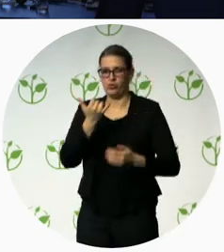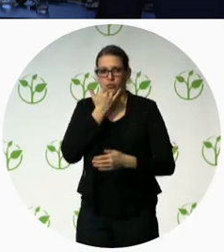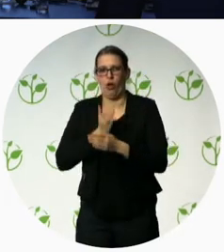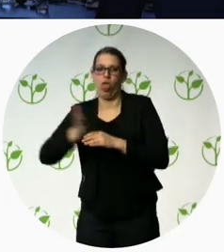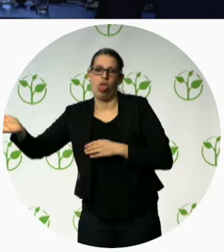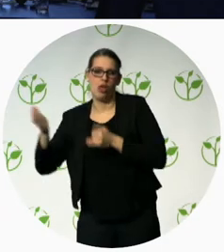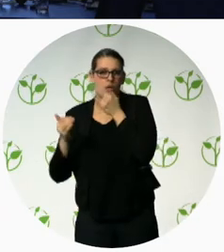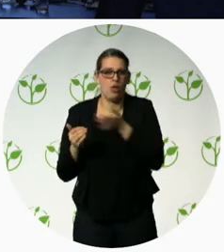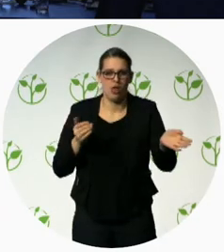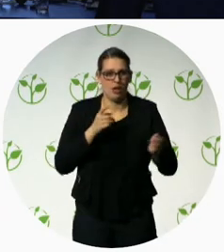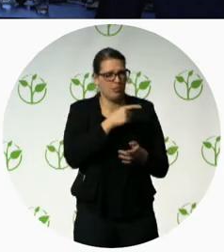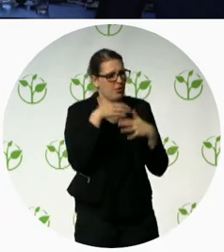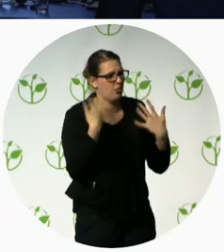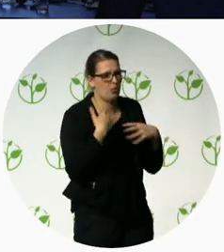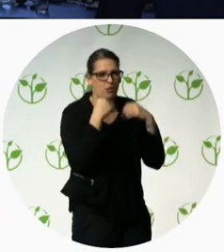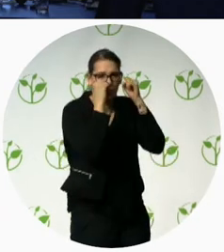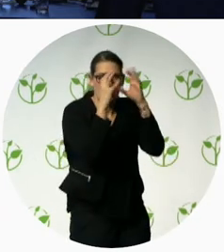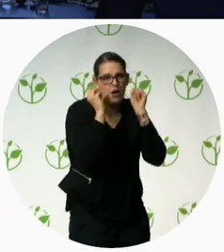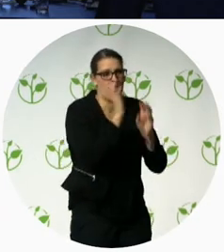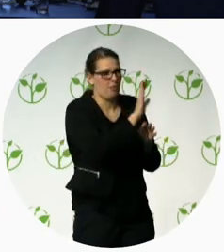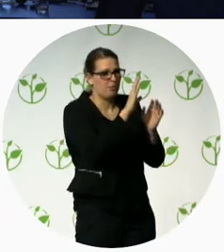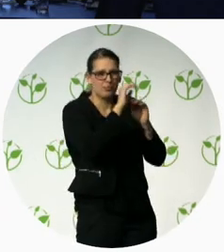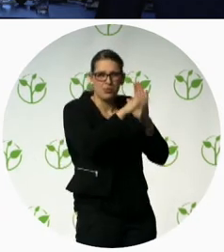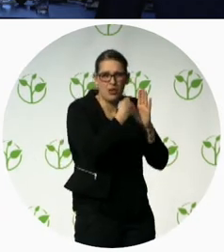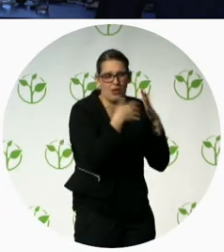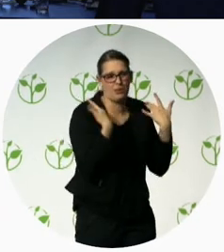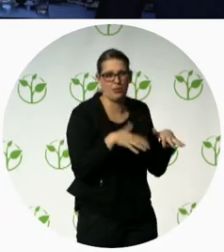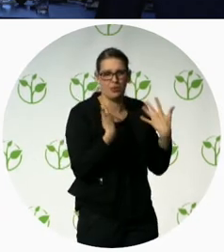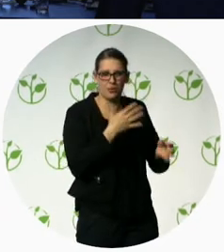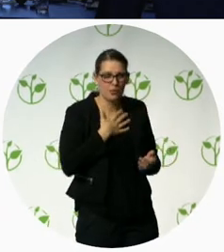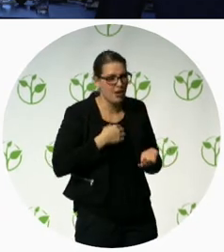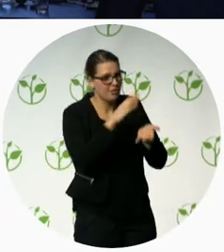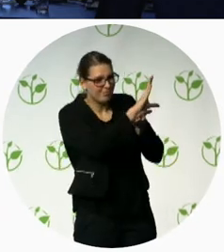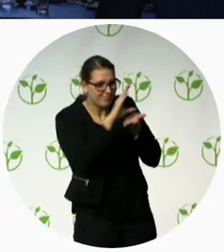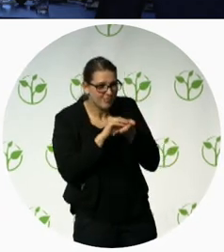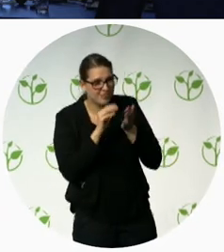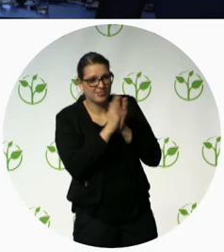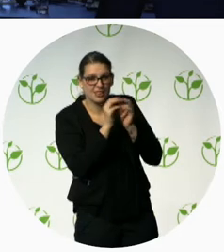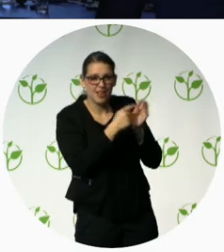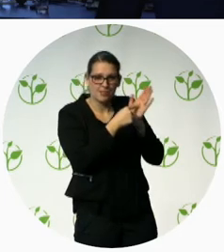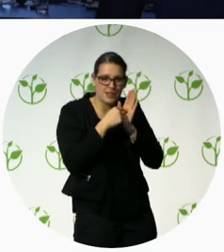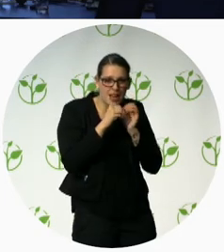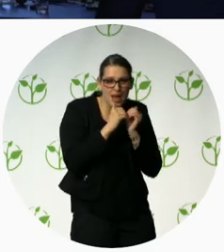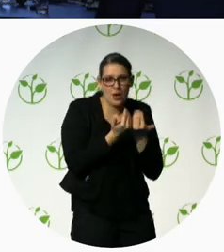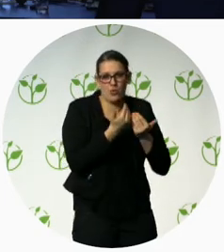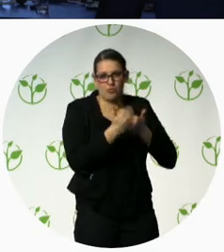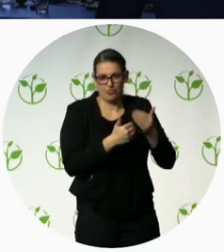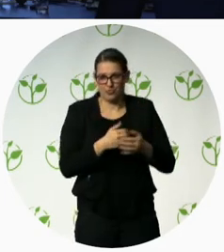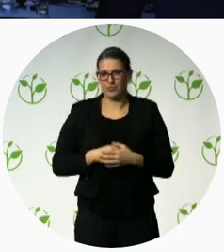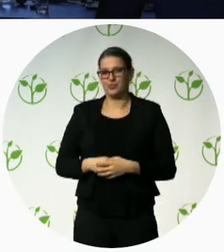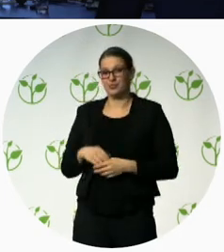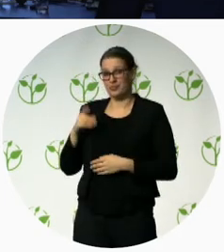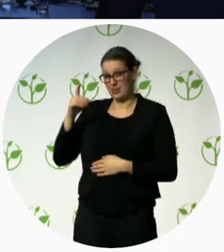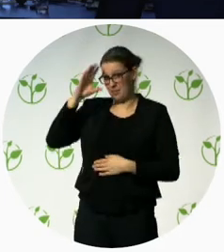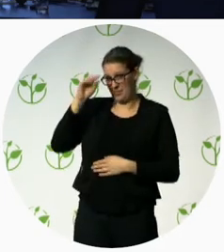your work that you would want to share? Mohamed, you've already mentioned that the need to make sure that things are culturally appropriate. Should we start at that end and